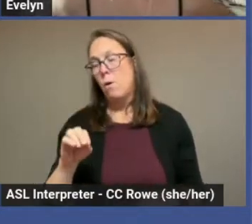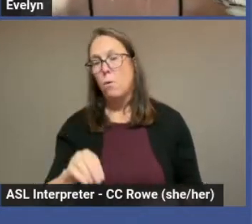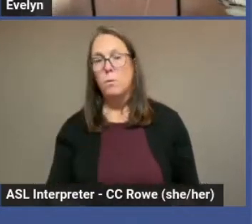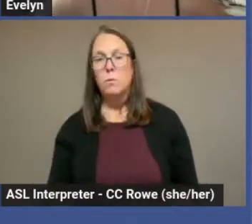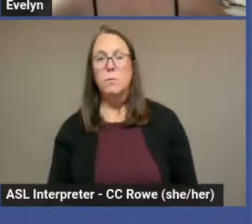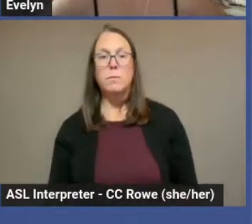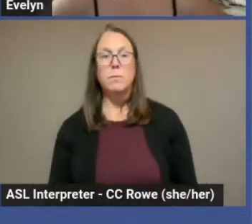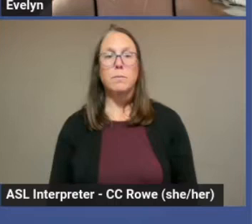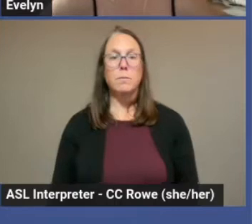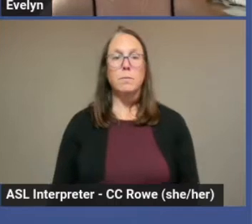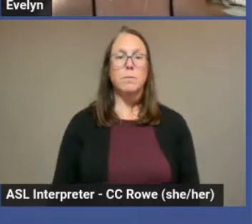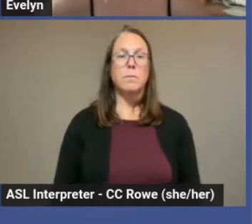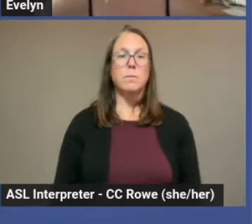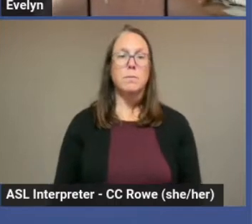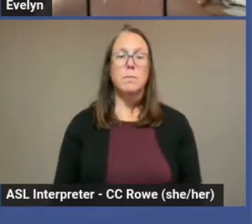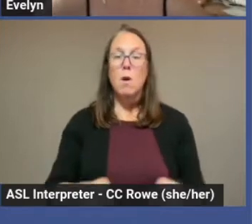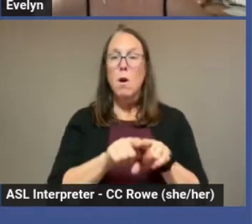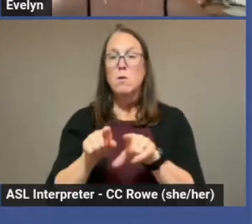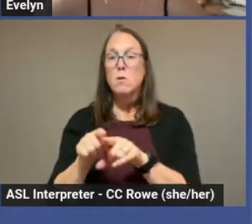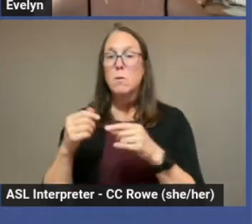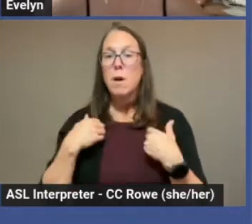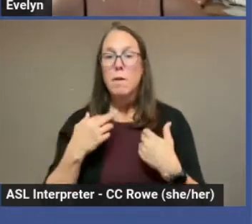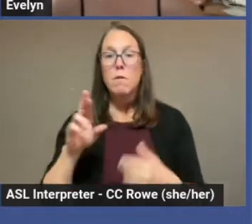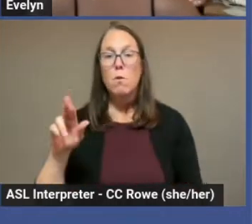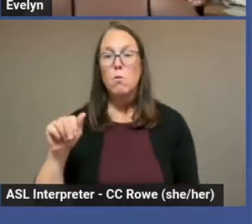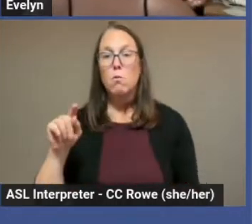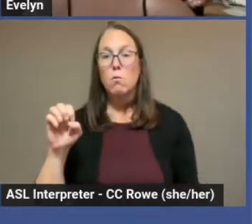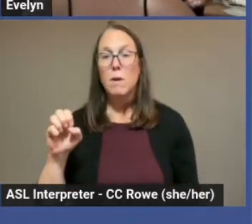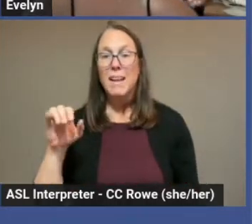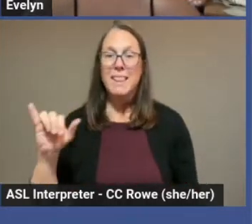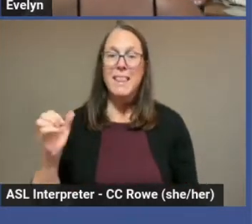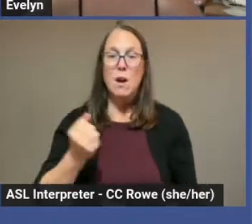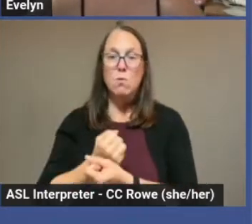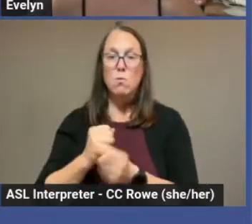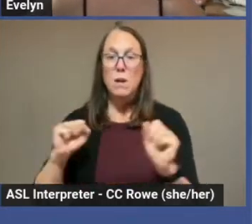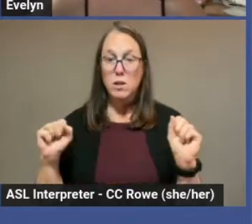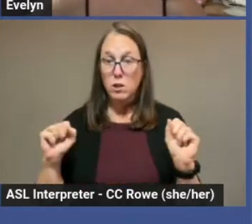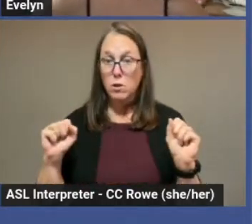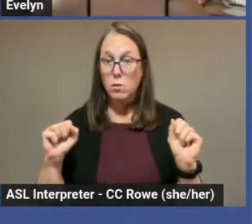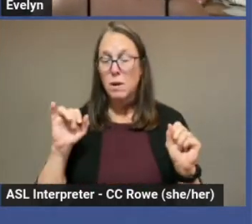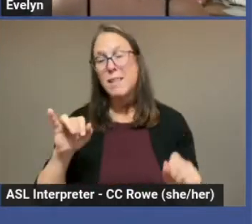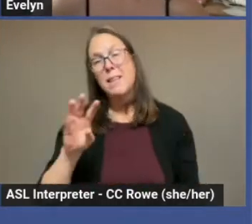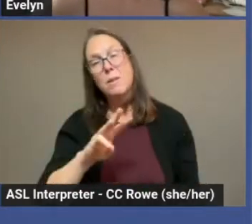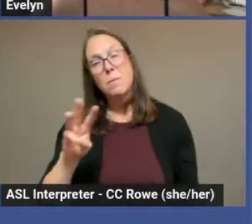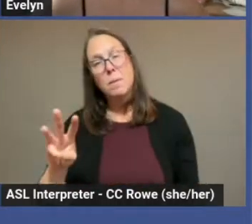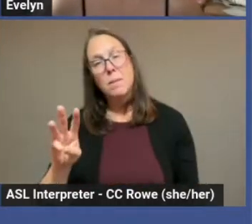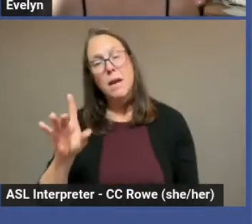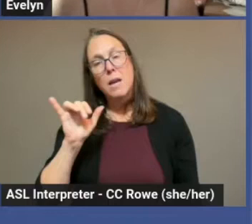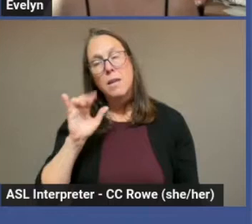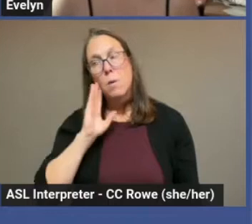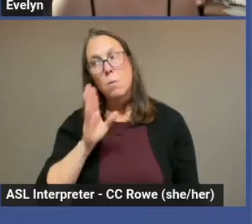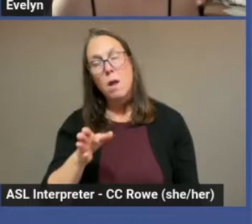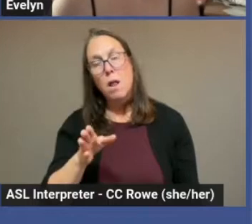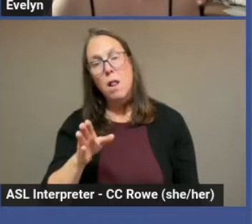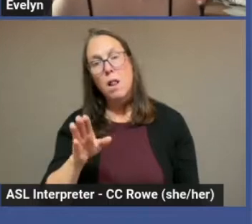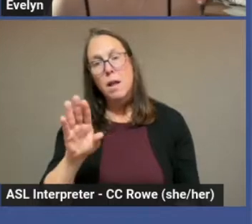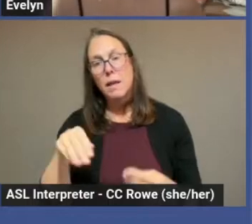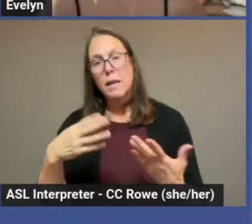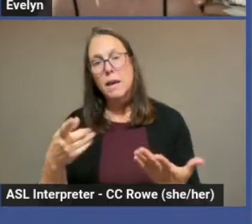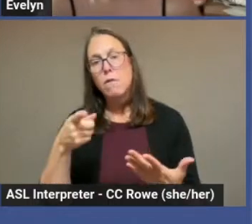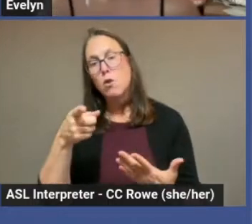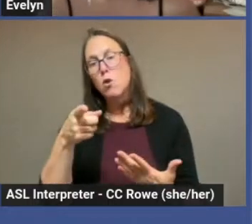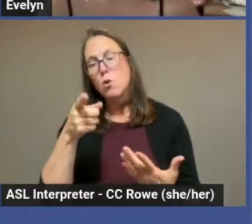There is also Rate That Rescue, which is a website that will give you the scoop